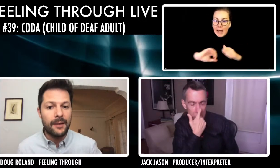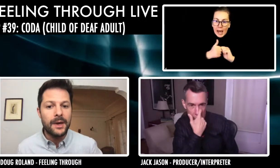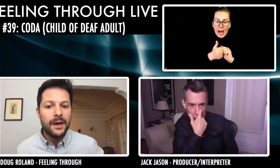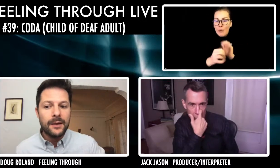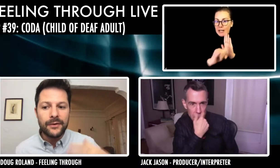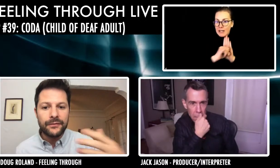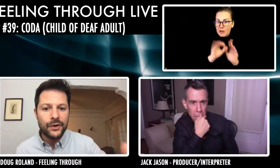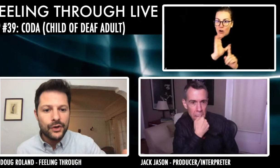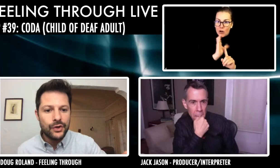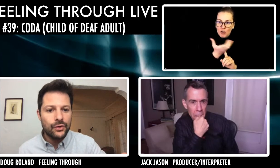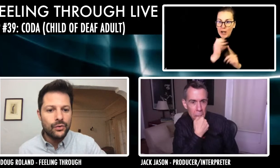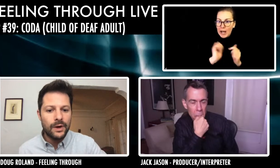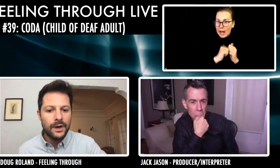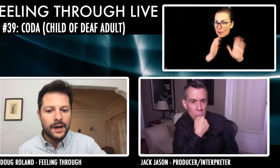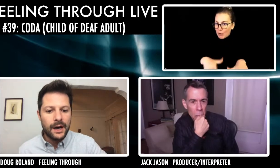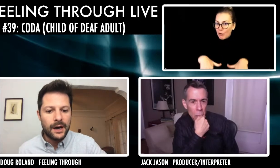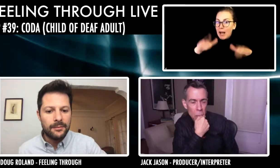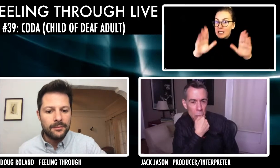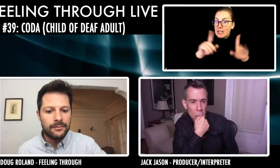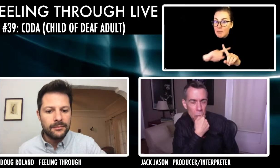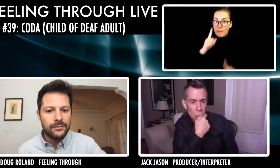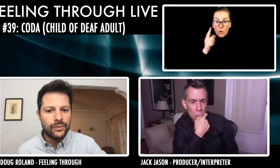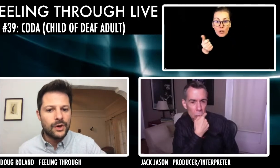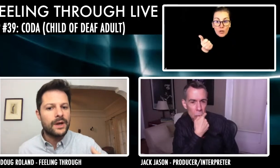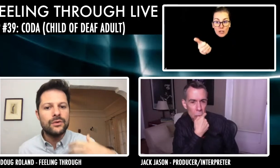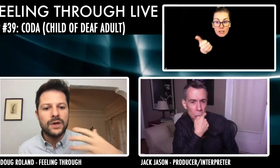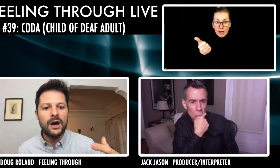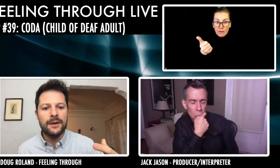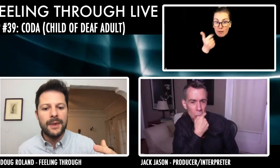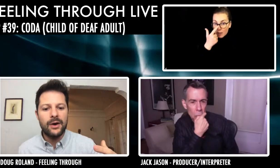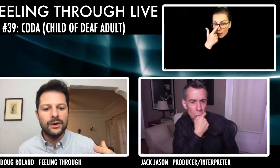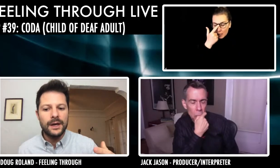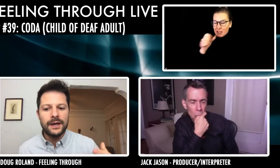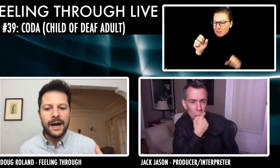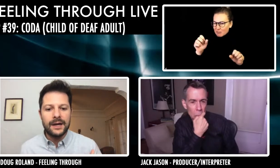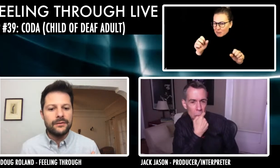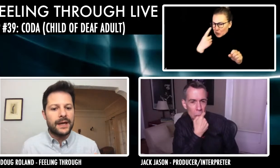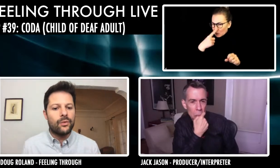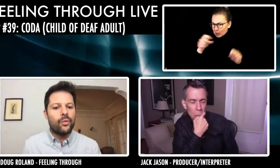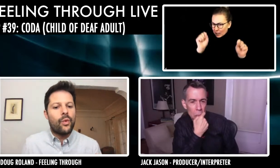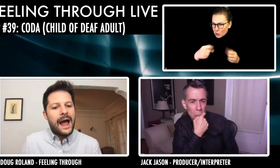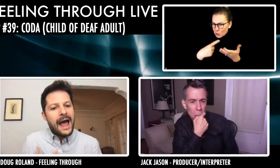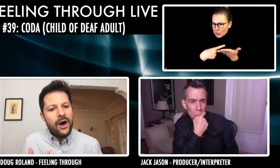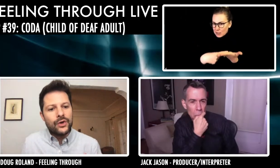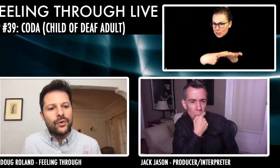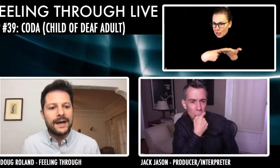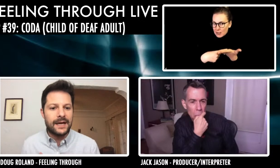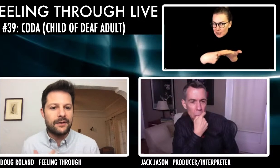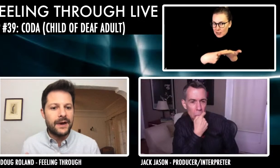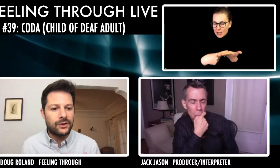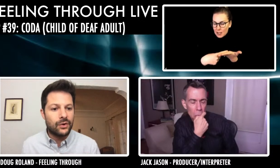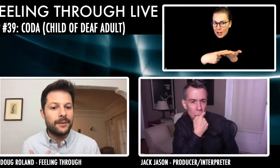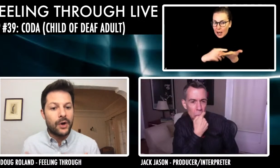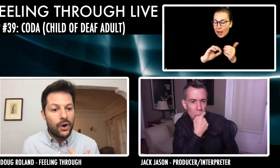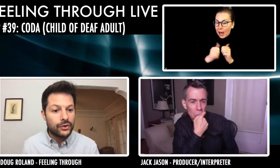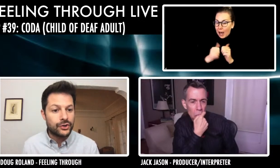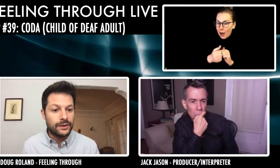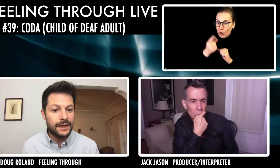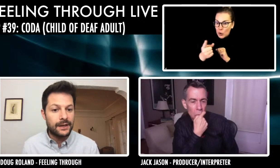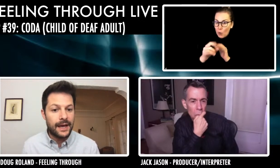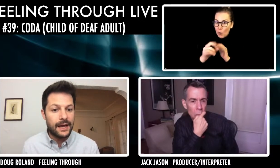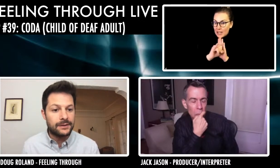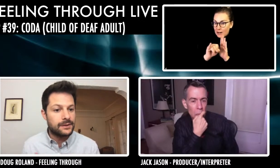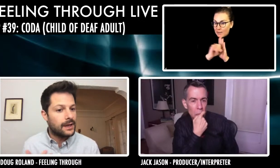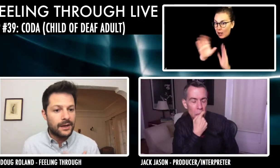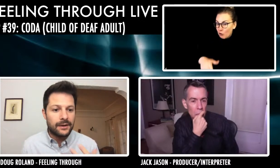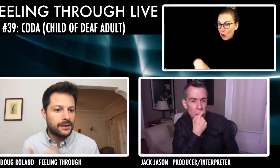bring them up. But for you, you know, can you talk about kind of like how you identified growing up culturally